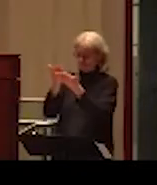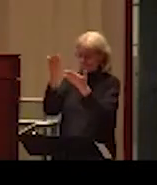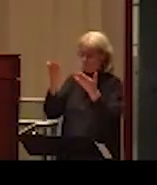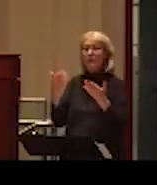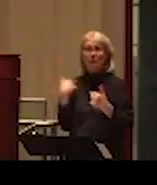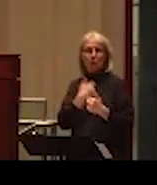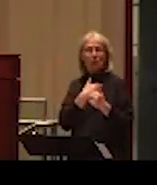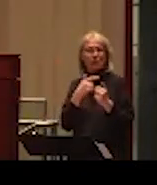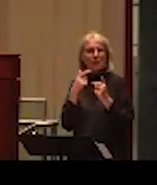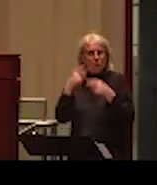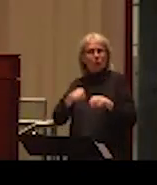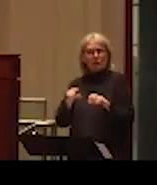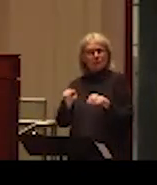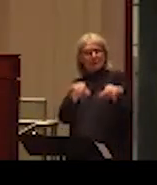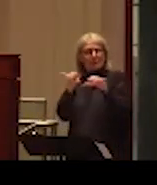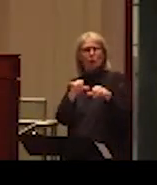concerns.